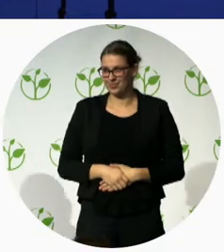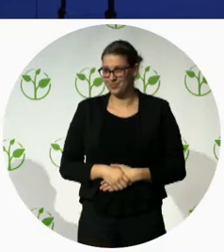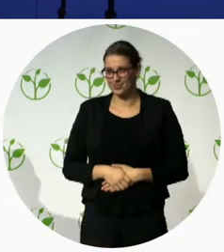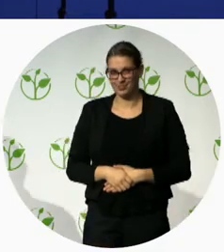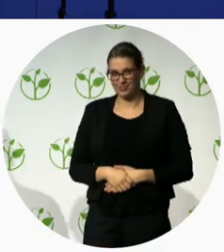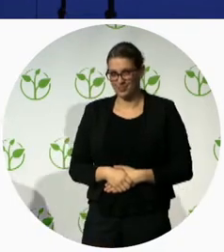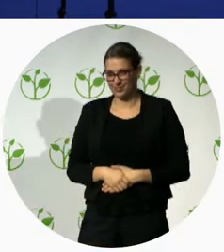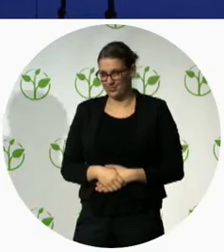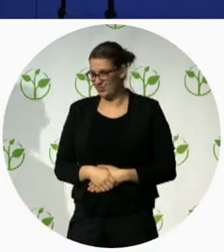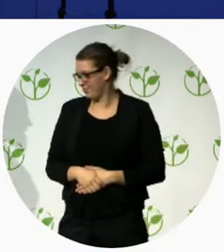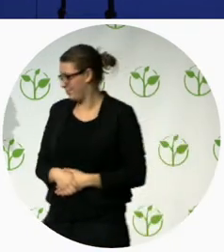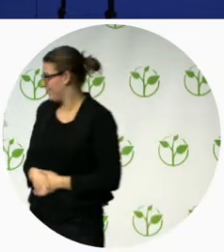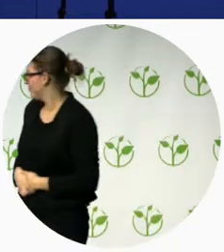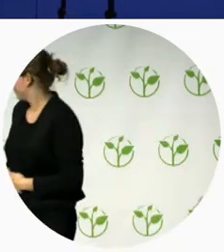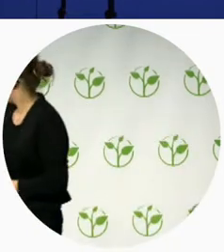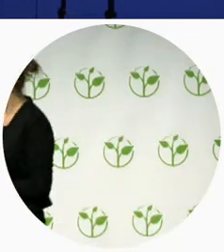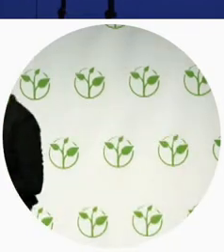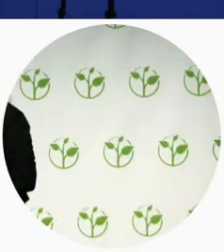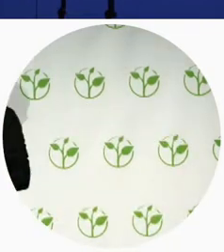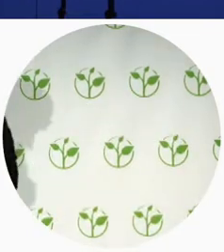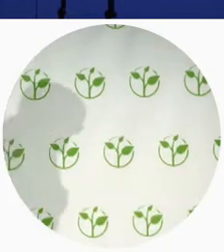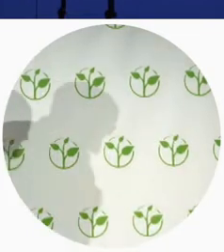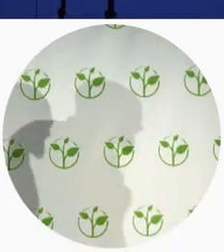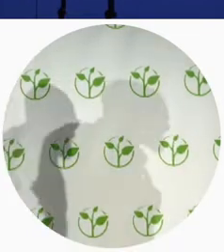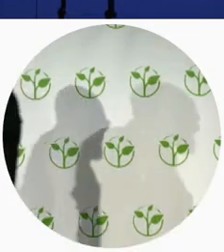Pooja and last but certainly not least Yael